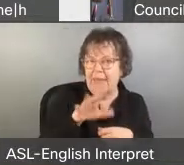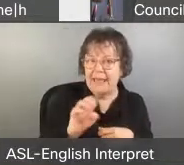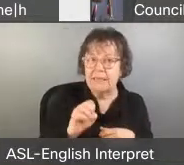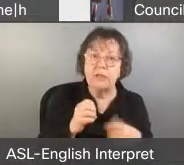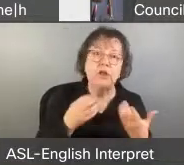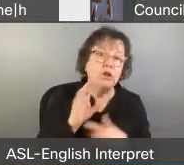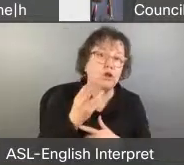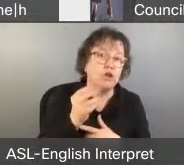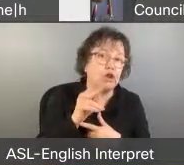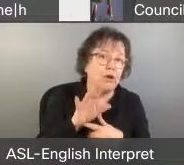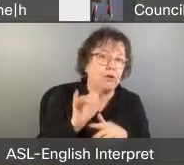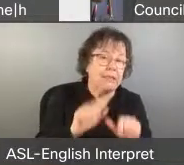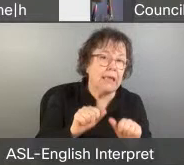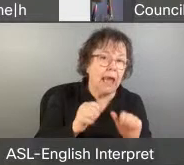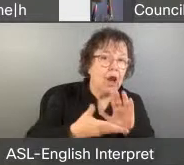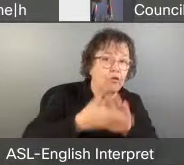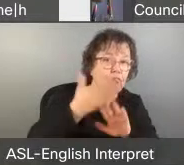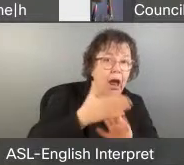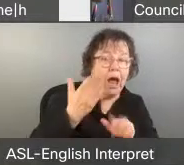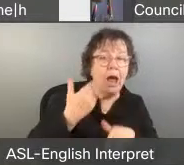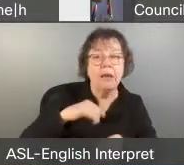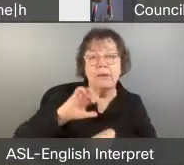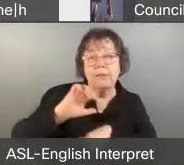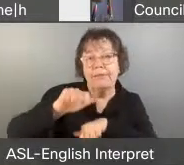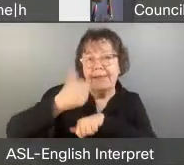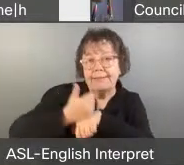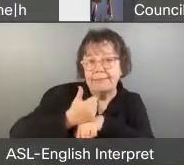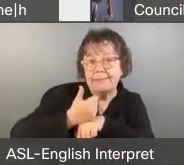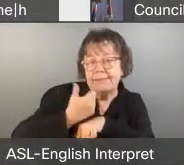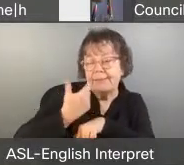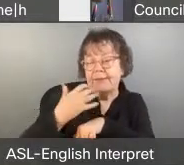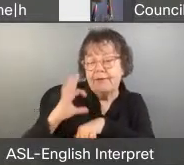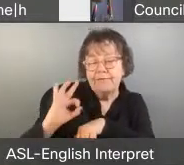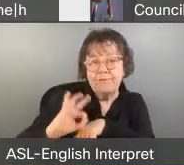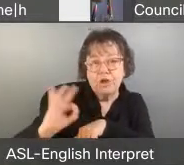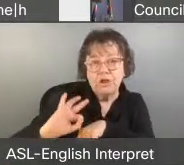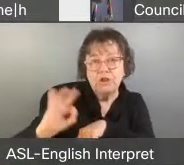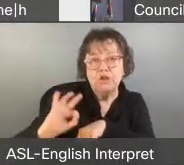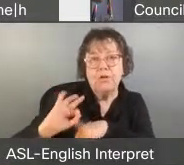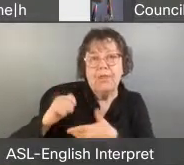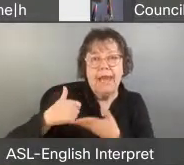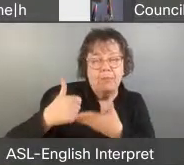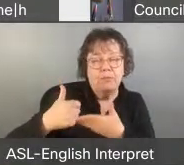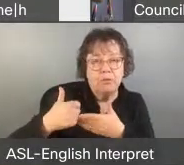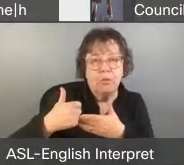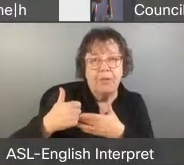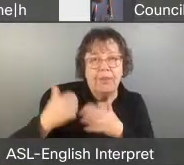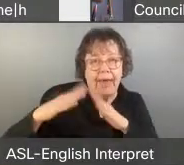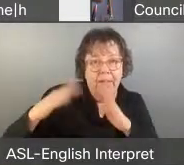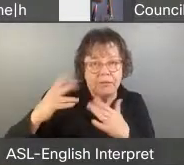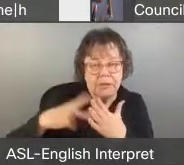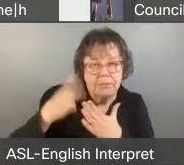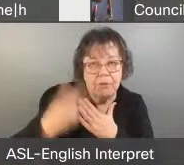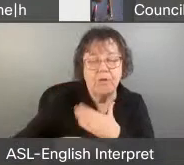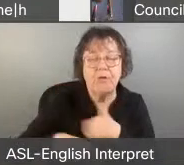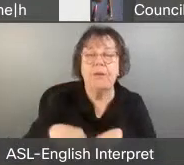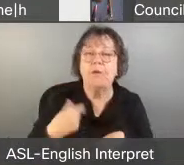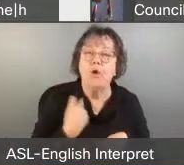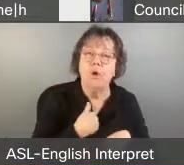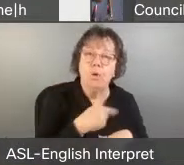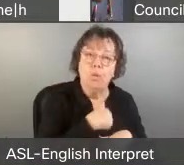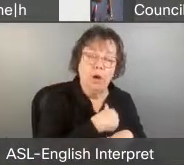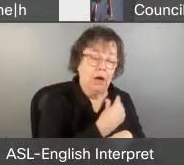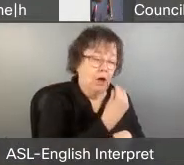operate, create furniture, which goes into part of the rapid rehousing program. Our charity Global Medic is repacking